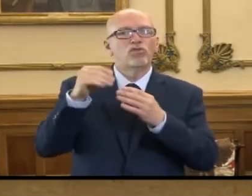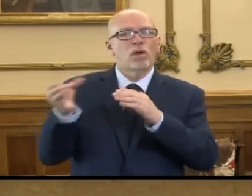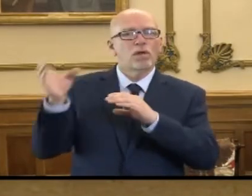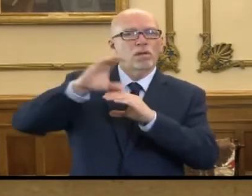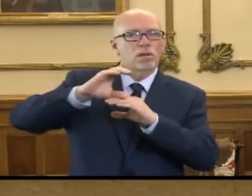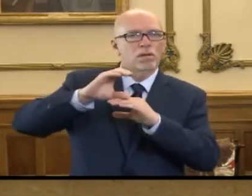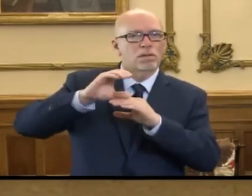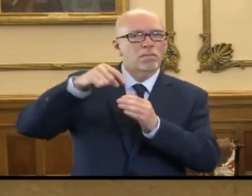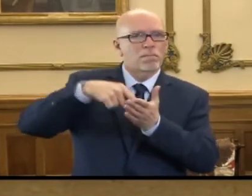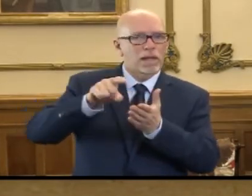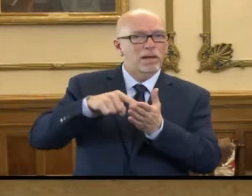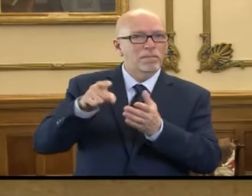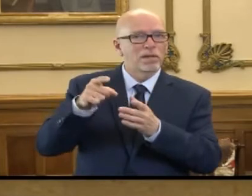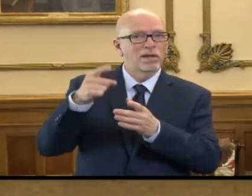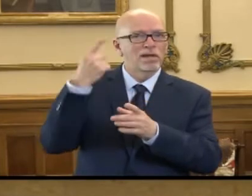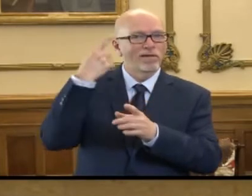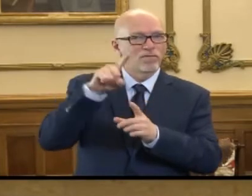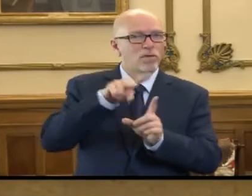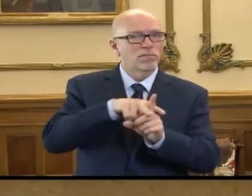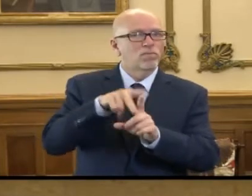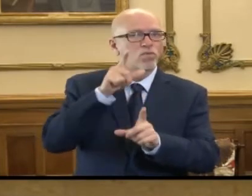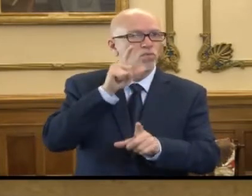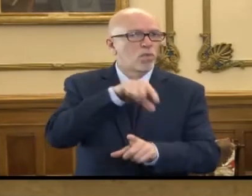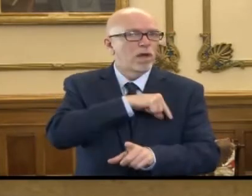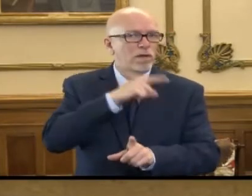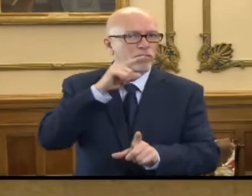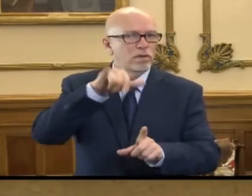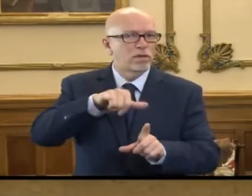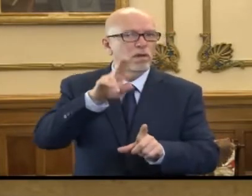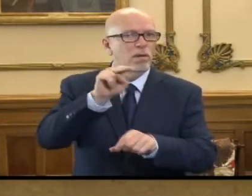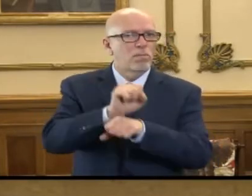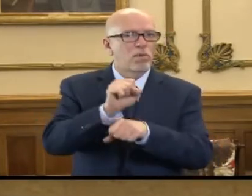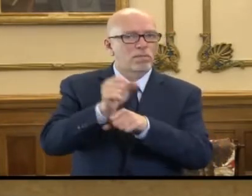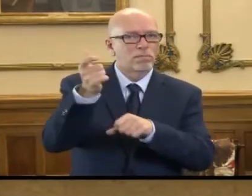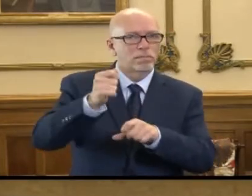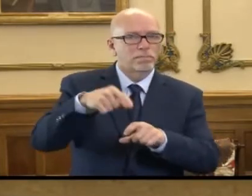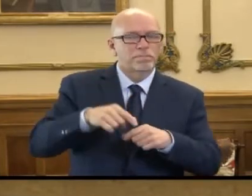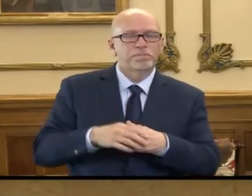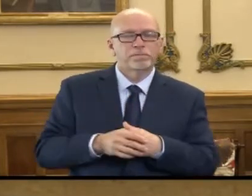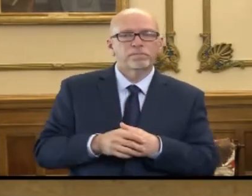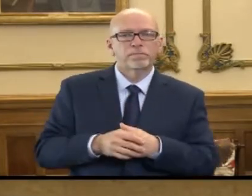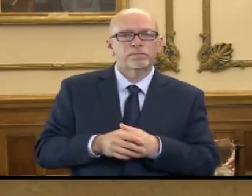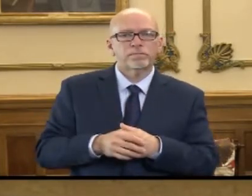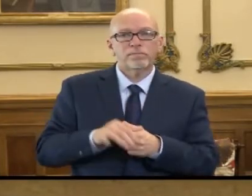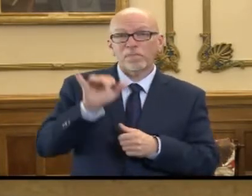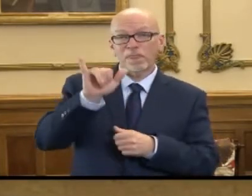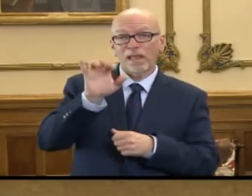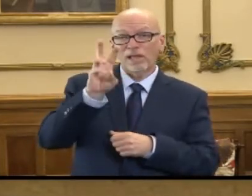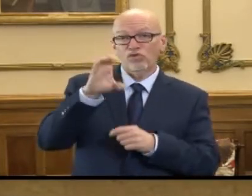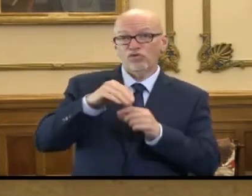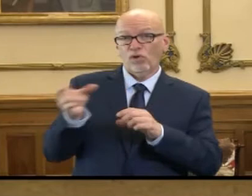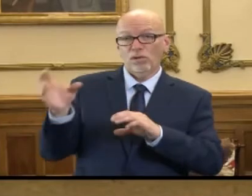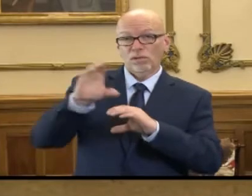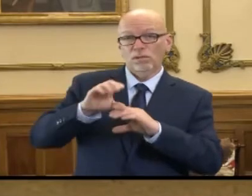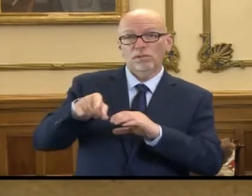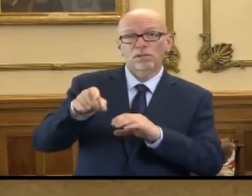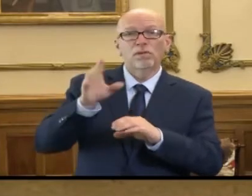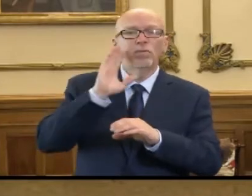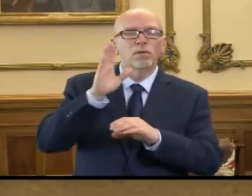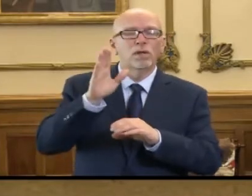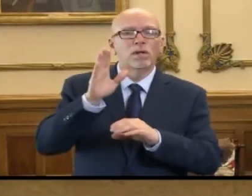payment for claimants who are eligible for unemployment benefits. This payment will be seen